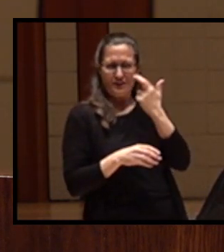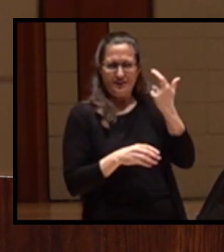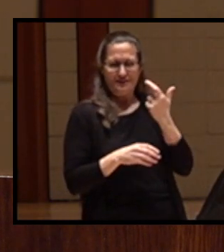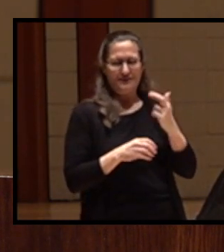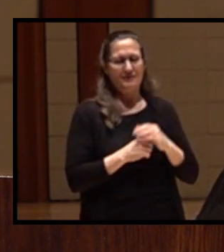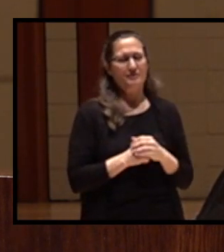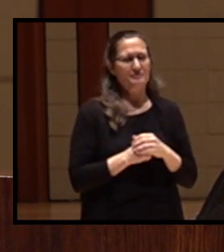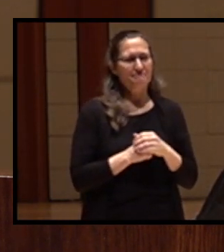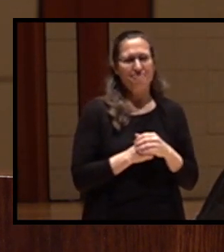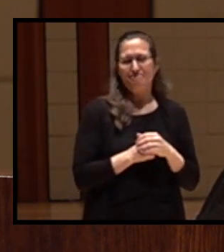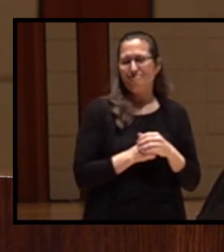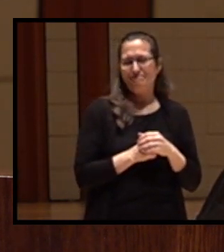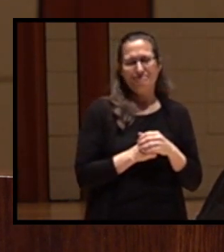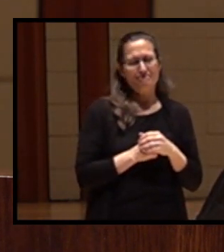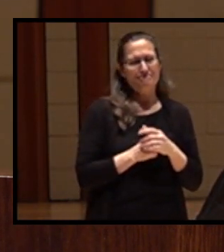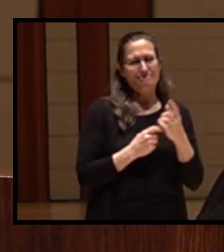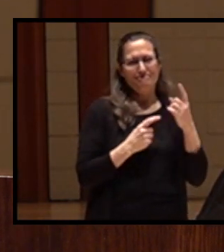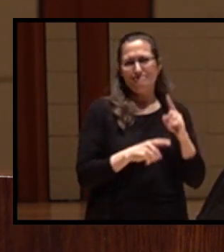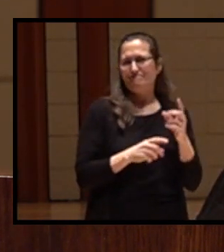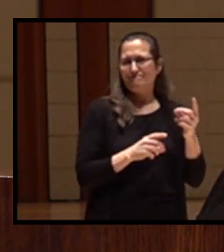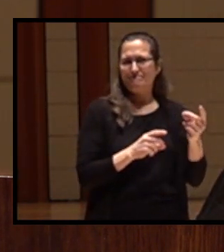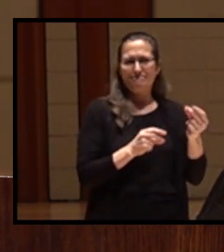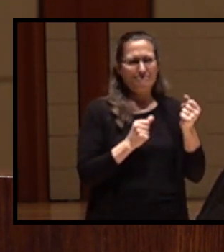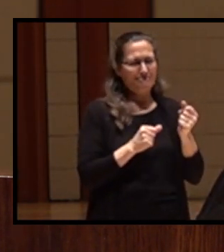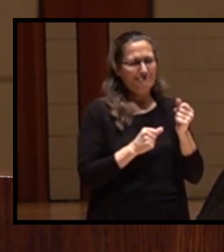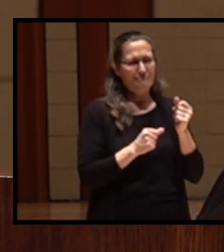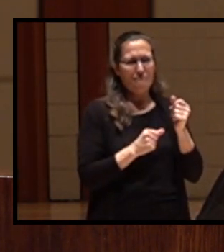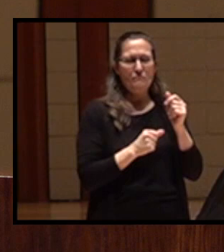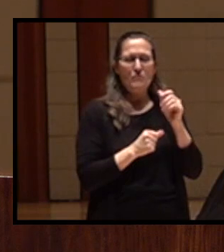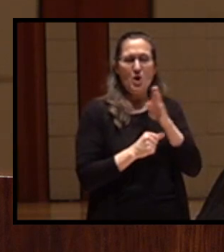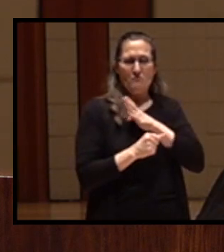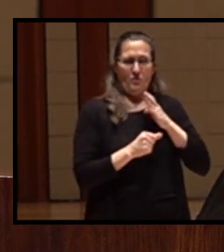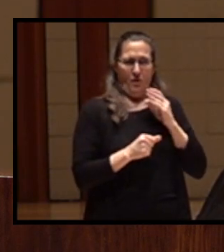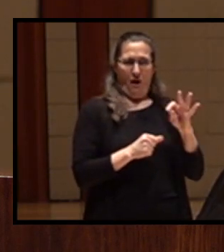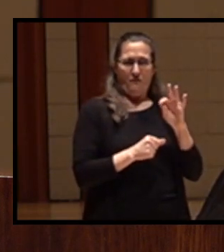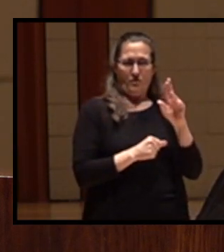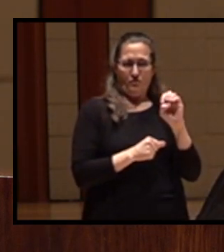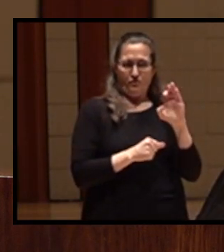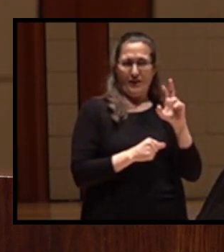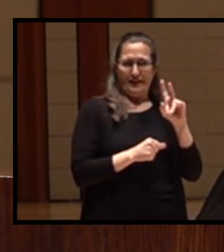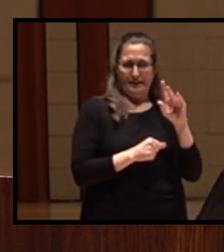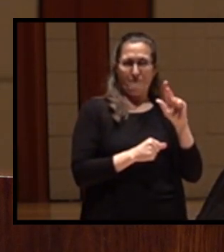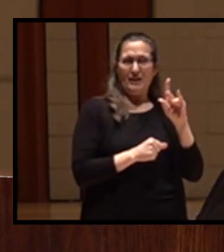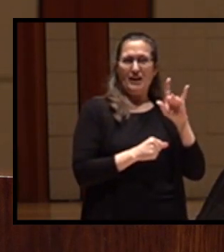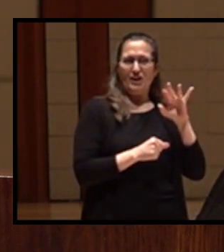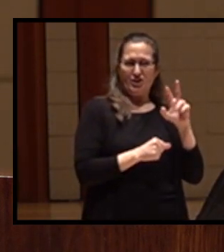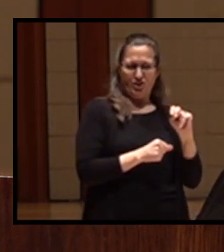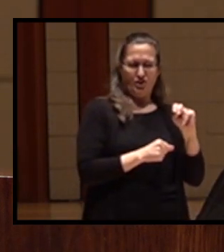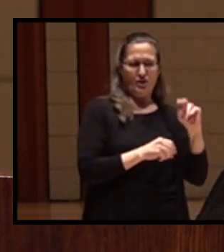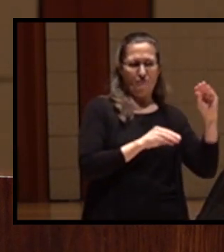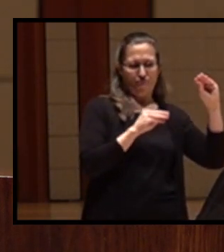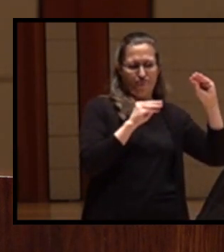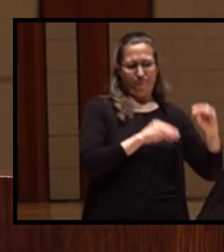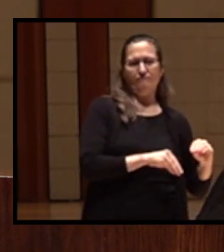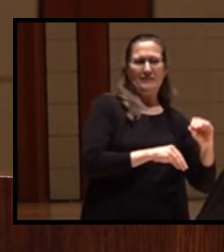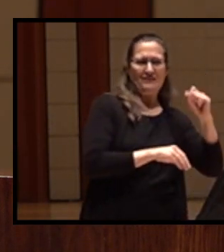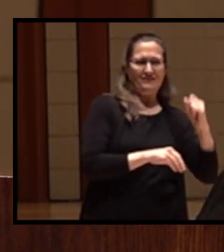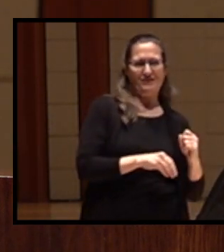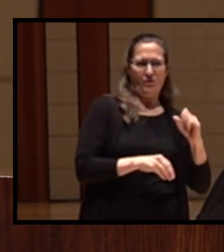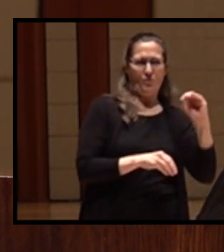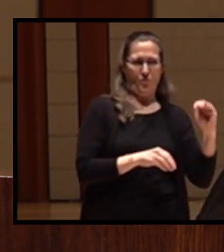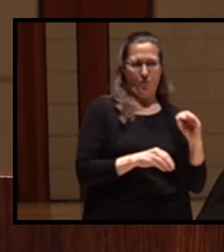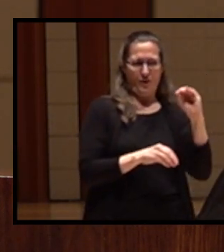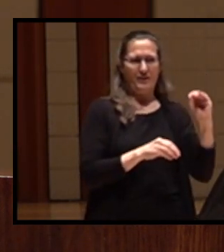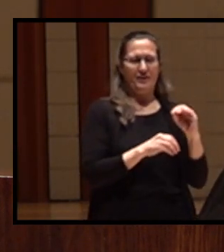And it didn't take long for the Bureau of Reclamation to move its way into southern Oregon. In 1905, the